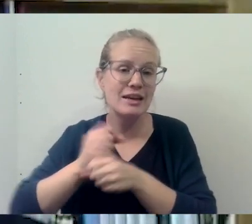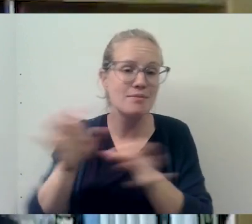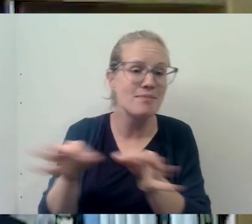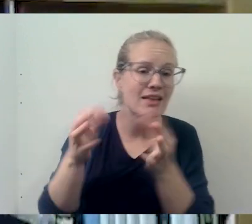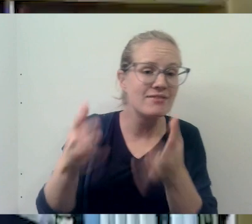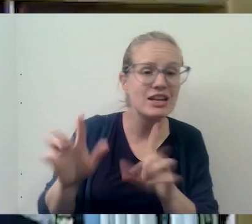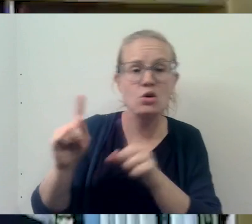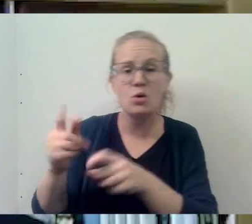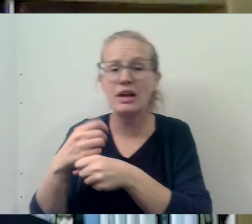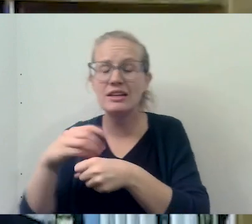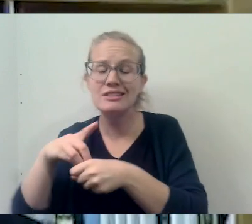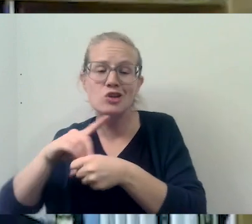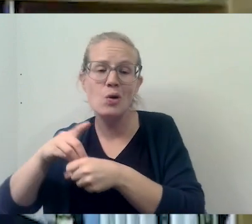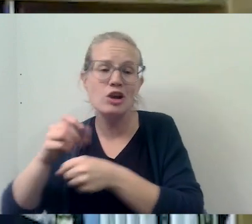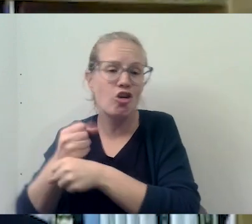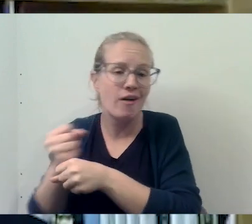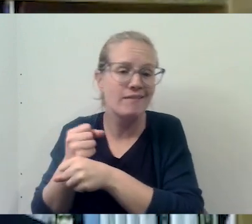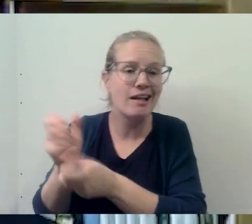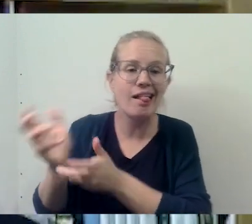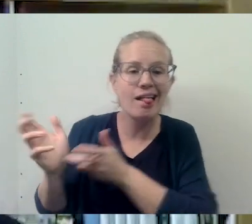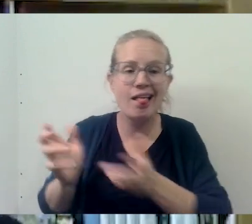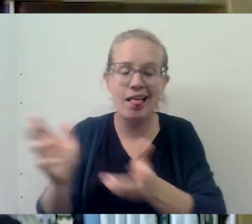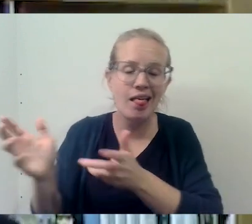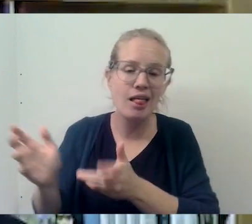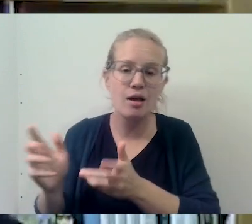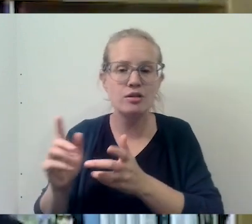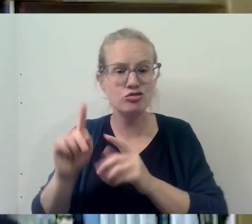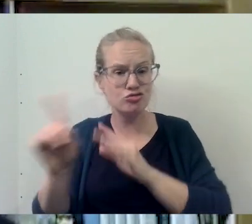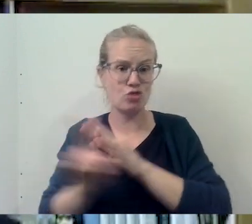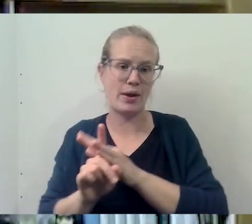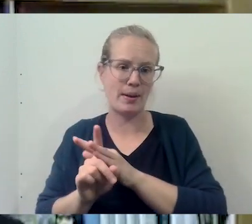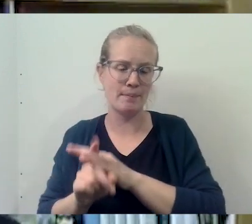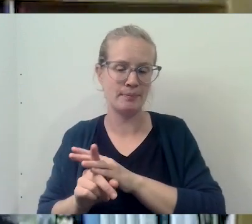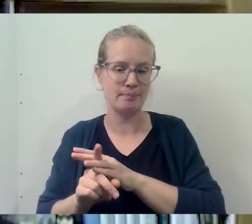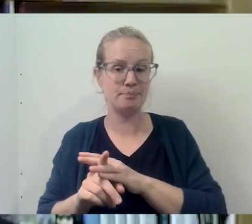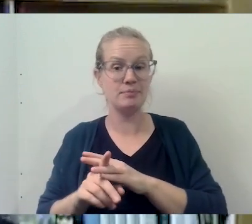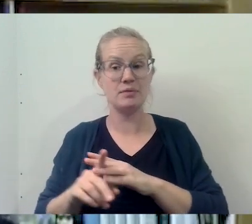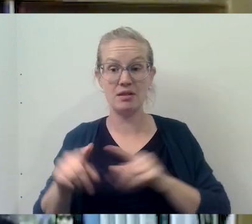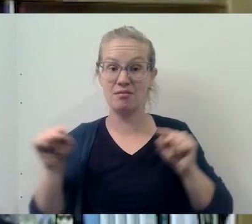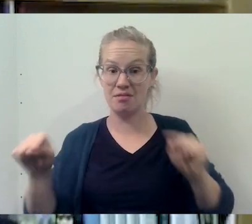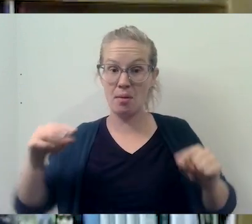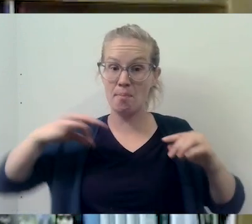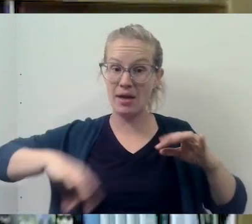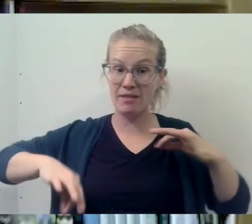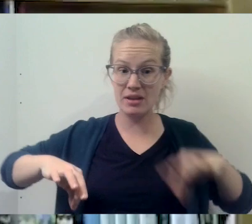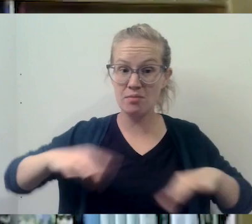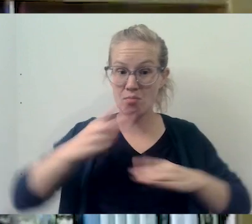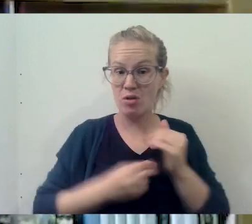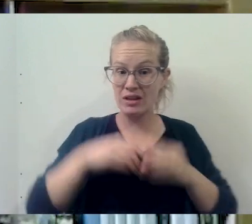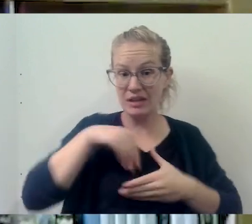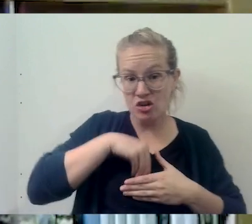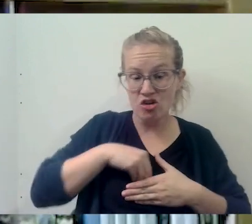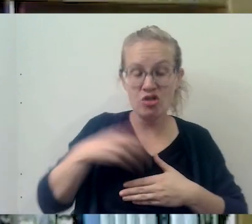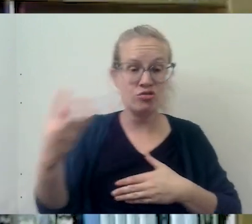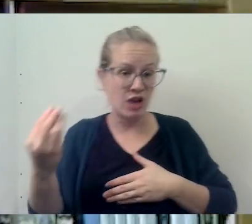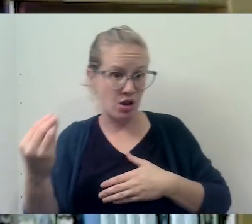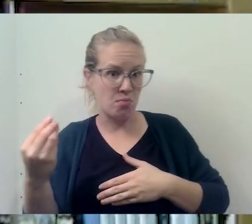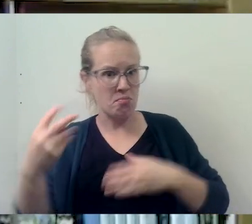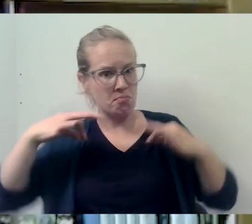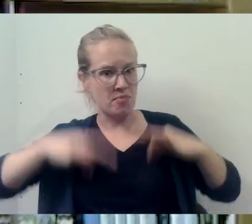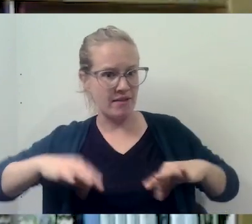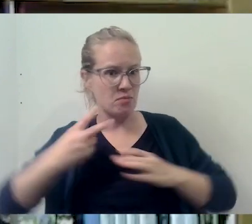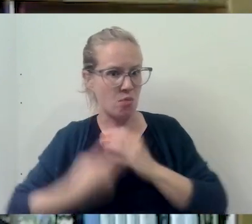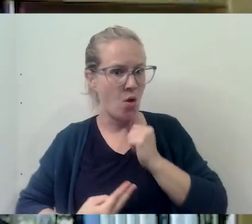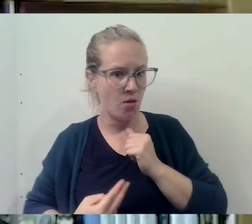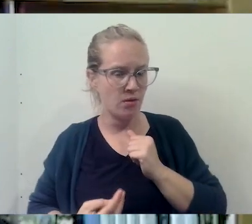and, uh, uh, and, and that kind of thing. But just showing up and there's benefits on both sides, the internal religiosity, as well as the external